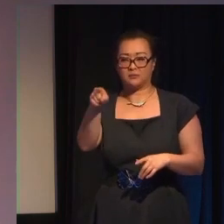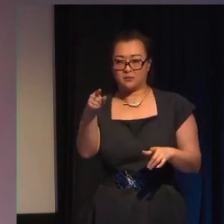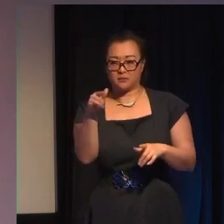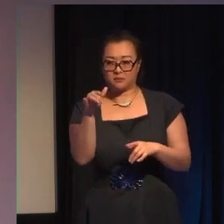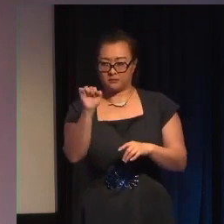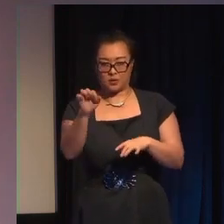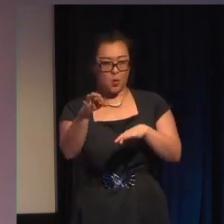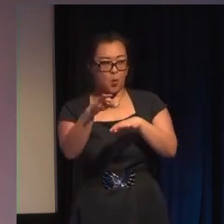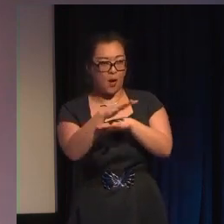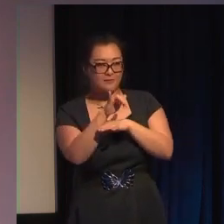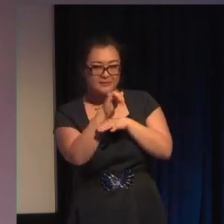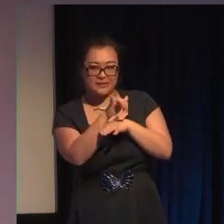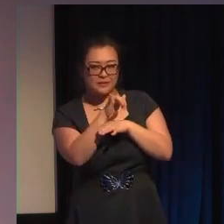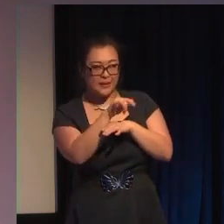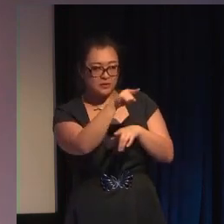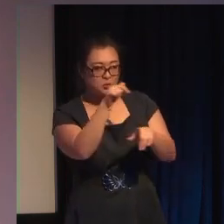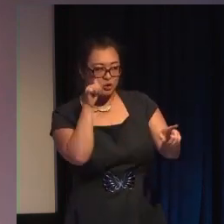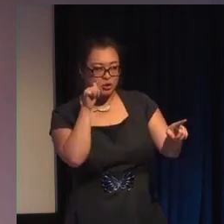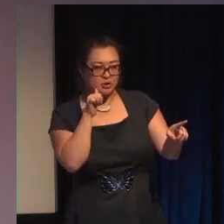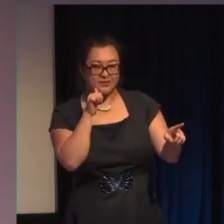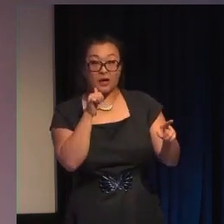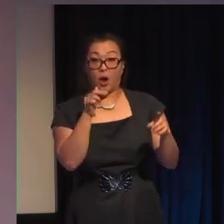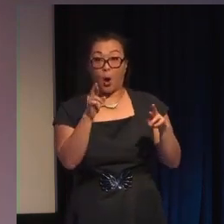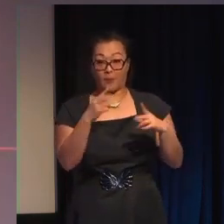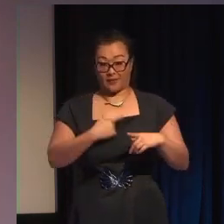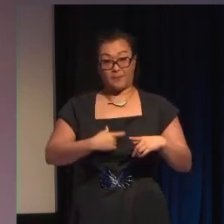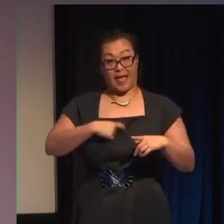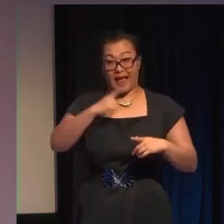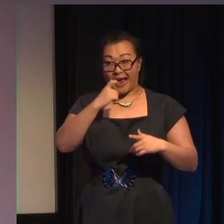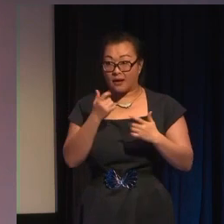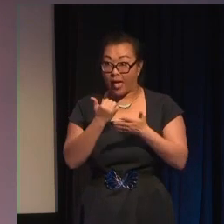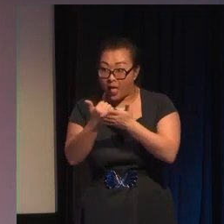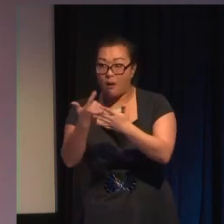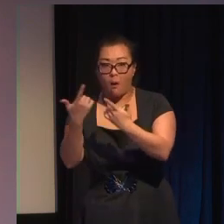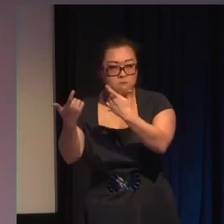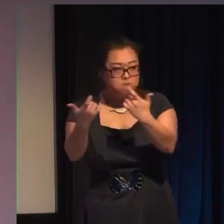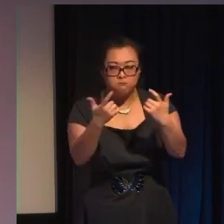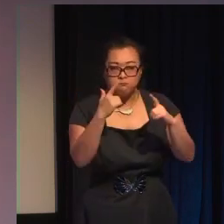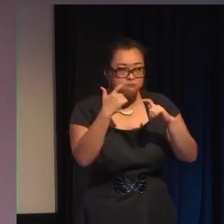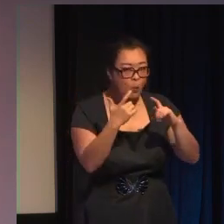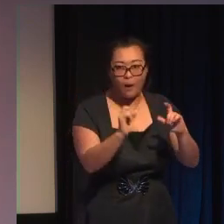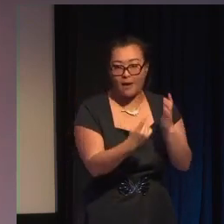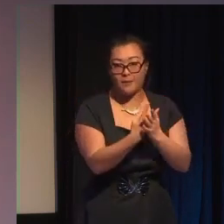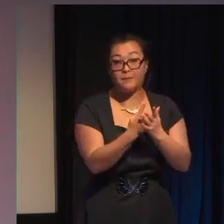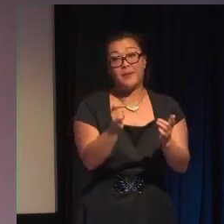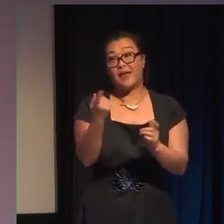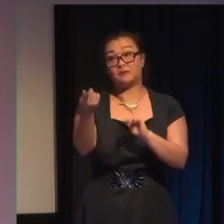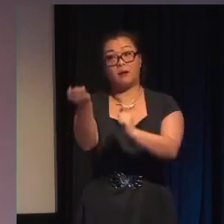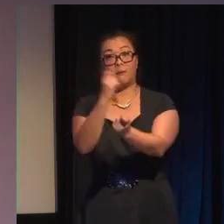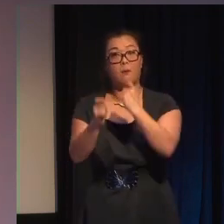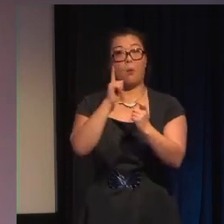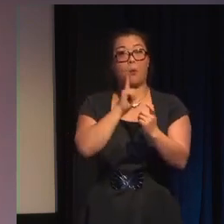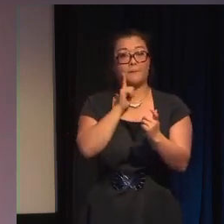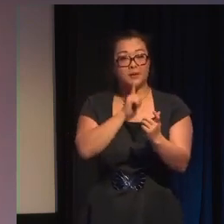idea that the player could help uncover this mystery in the story but after the gender swap we changed it so that